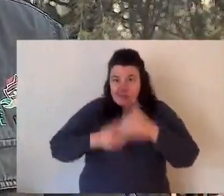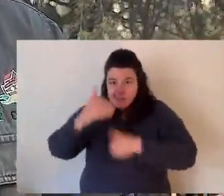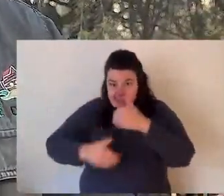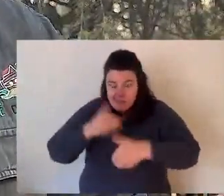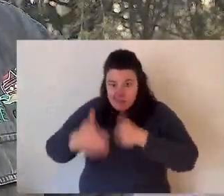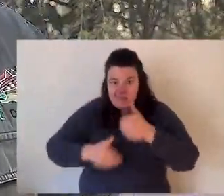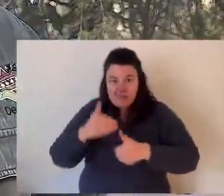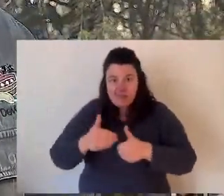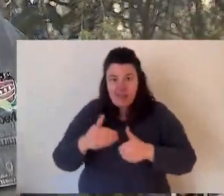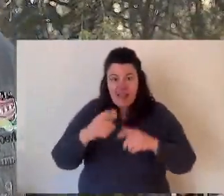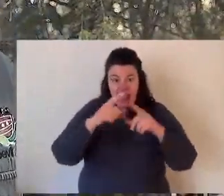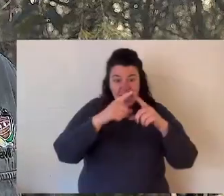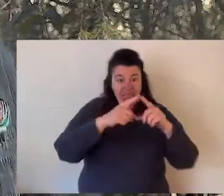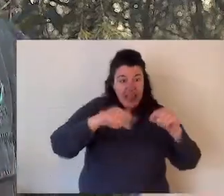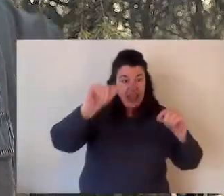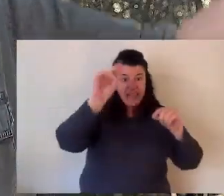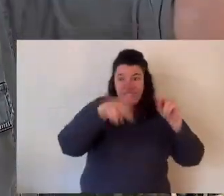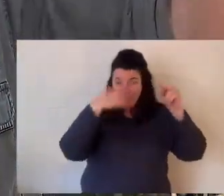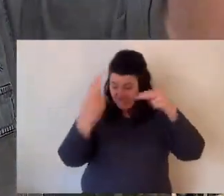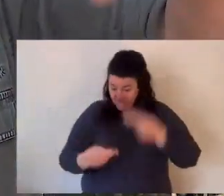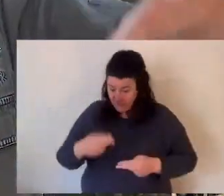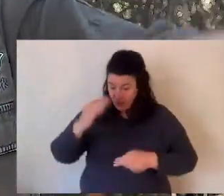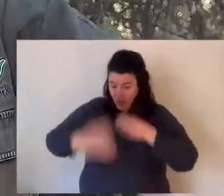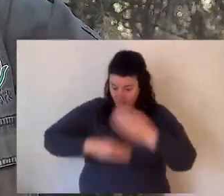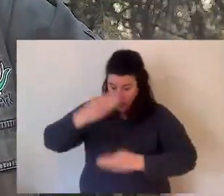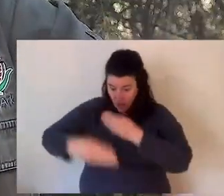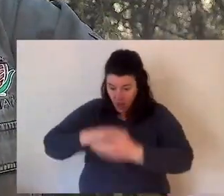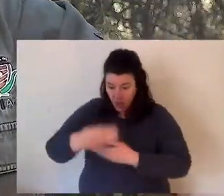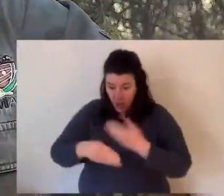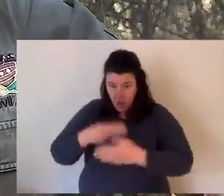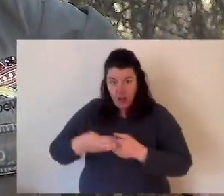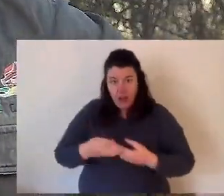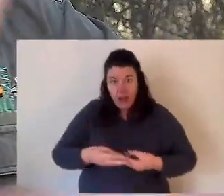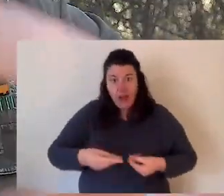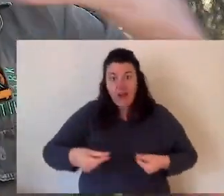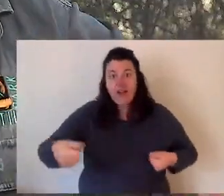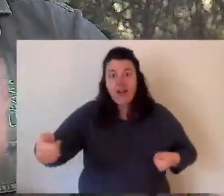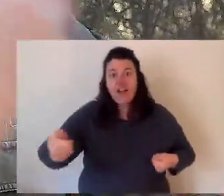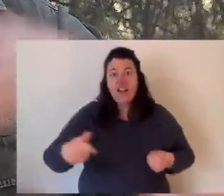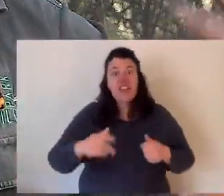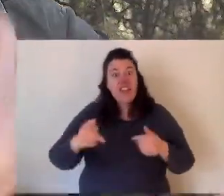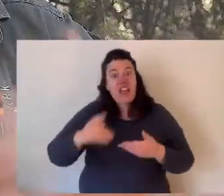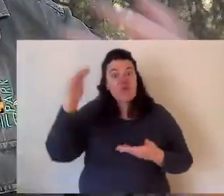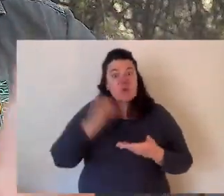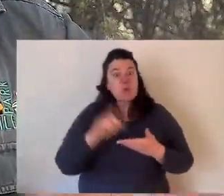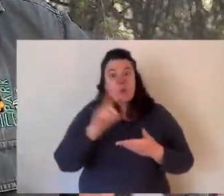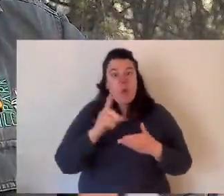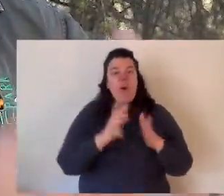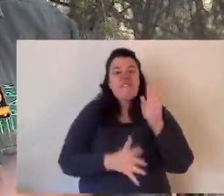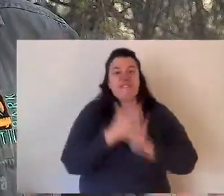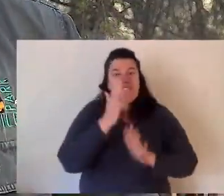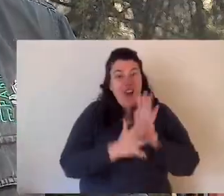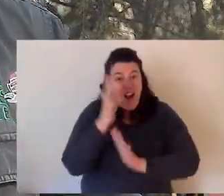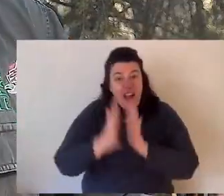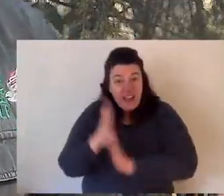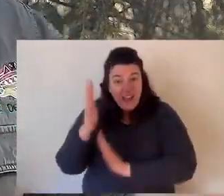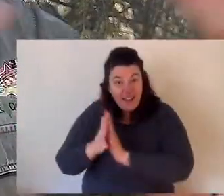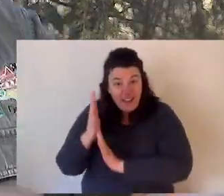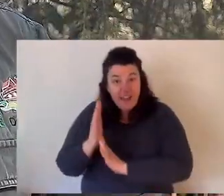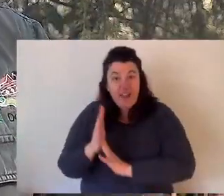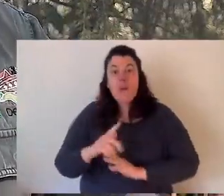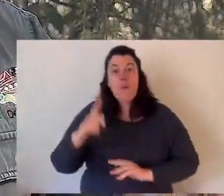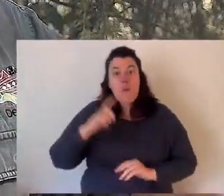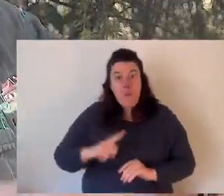soil, they're turning leaf litter into dirt and helping with decomposition. And that can reduce